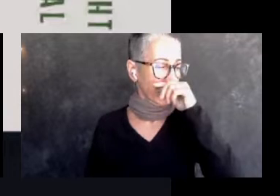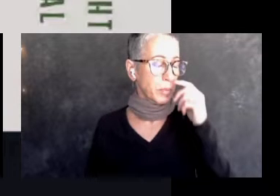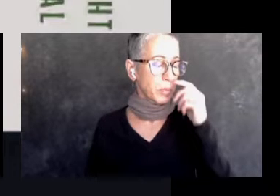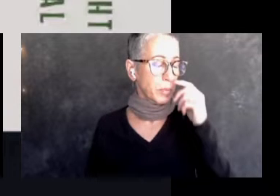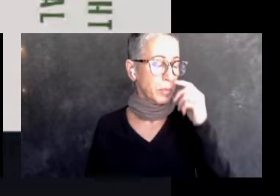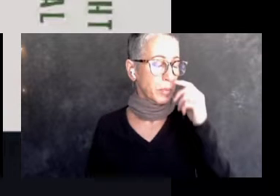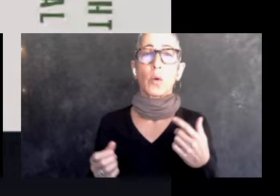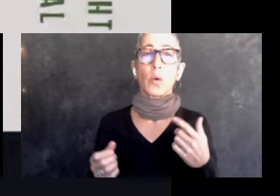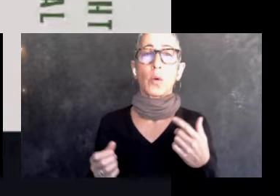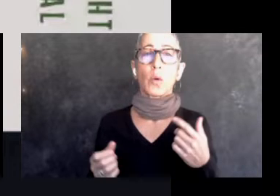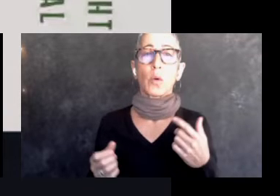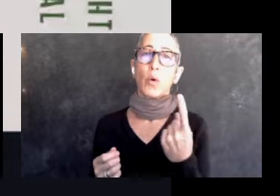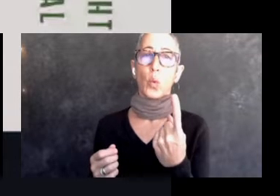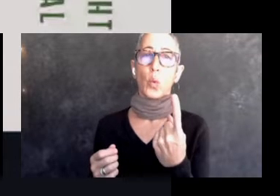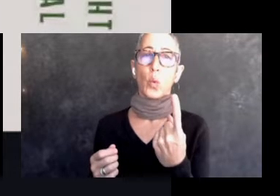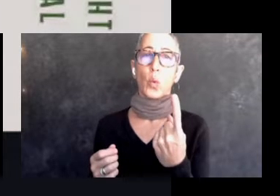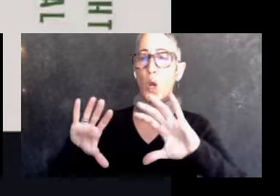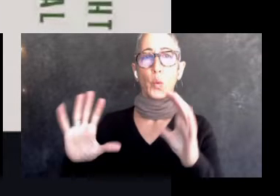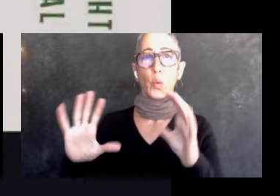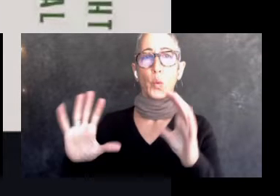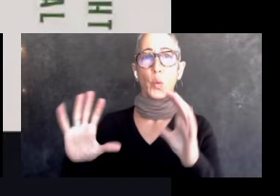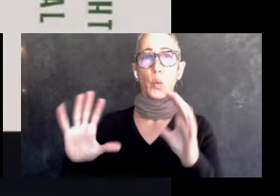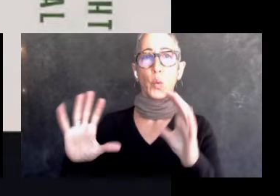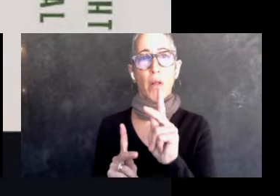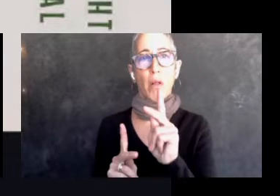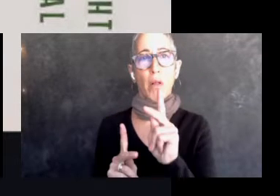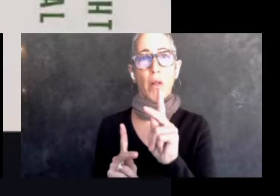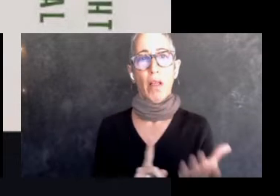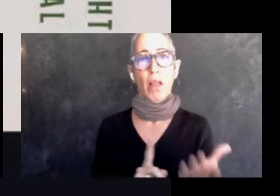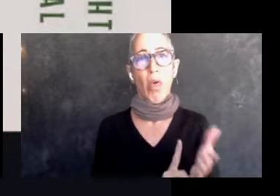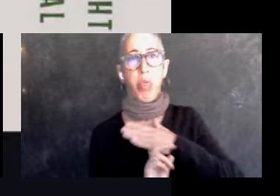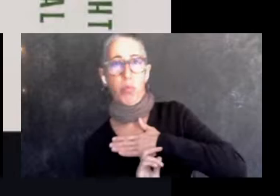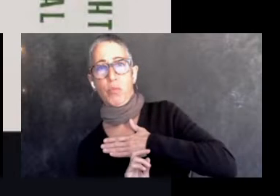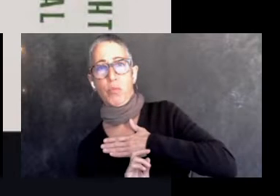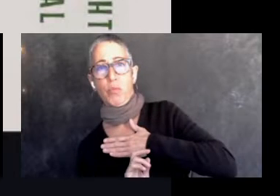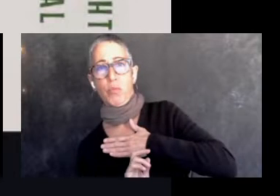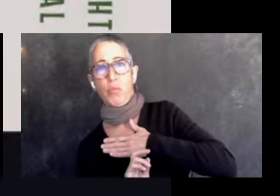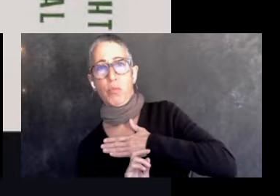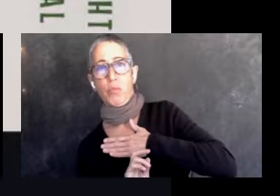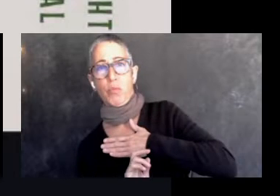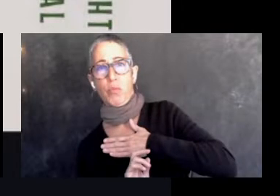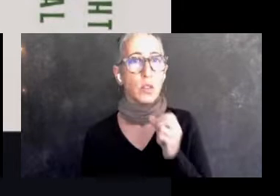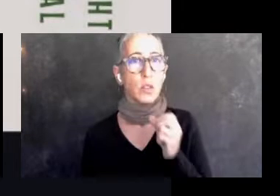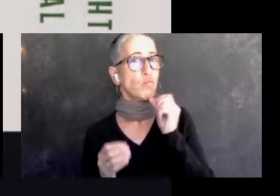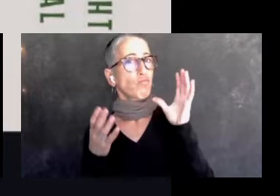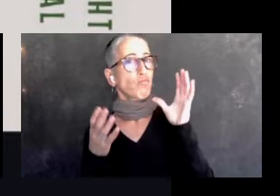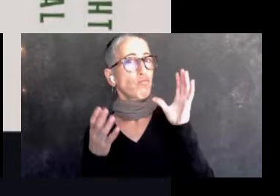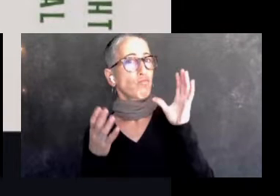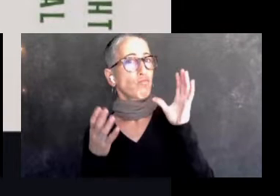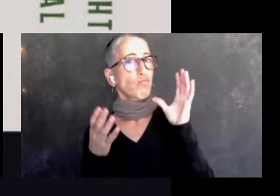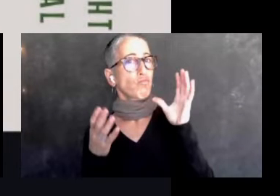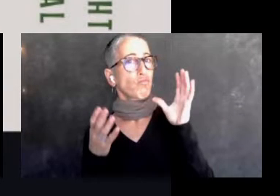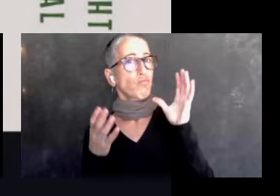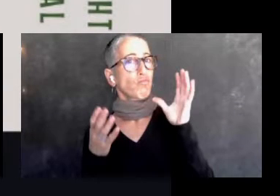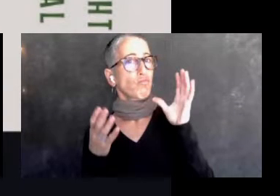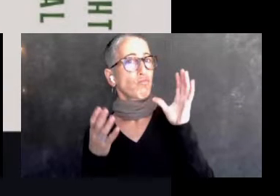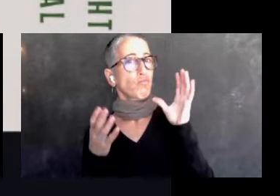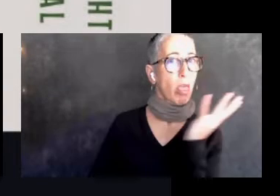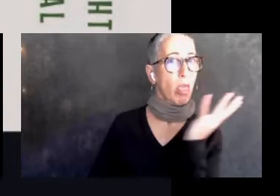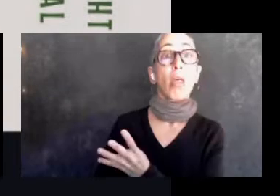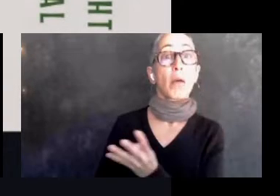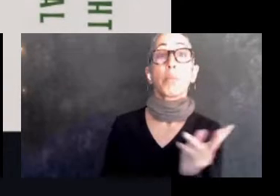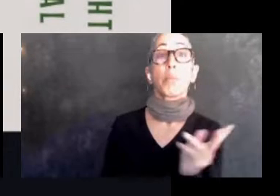for too long without being listened to or paid attention to or respect it, um, it sets up apathy and